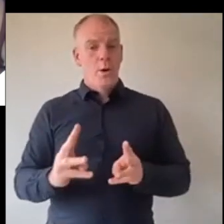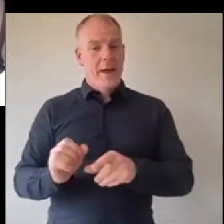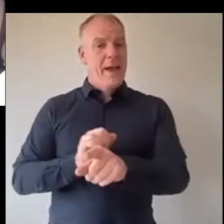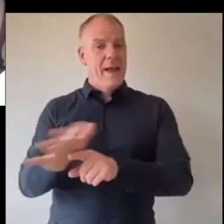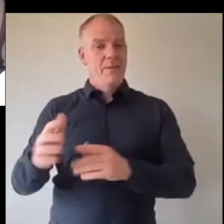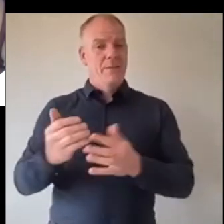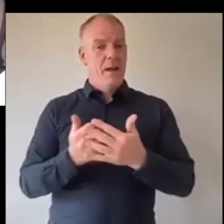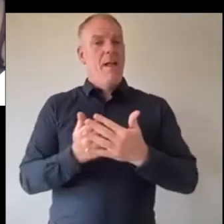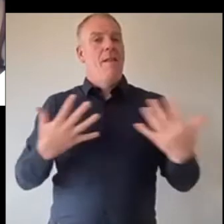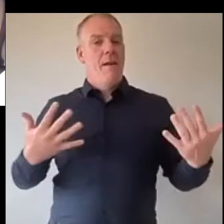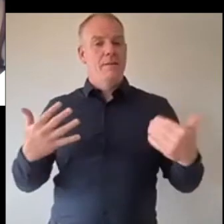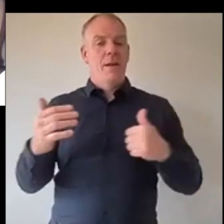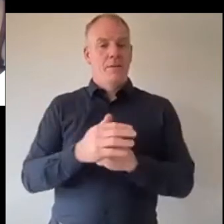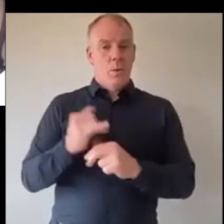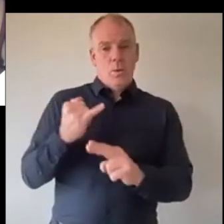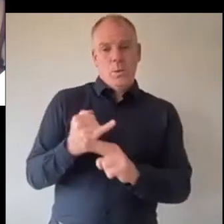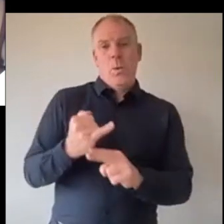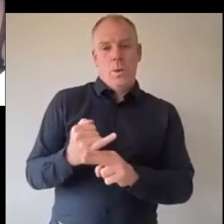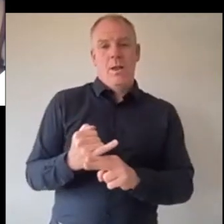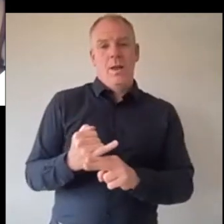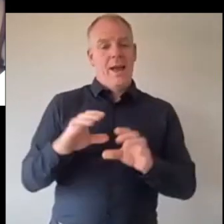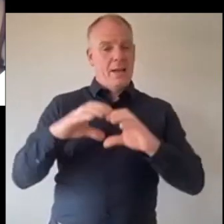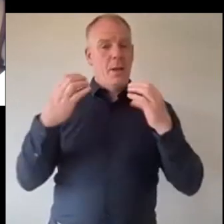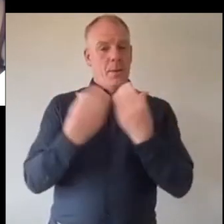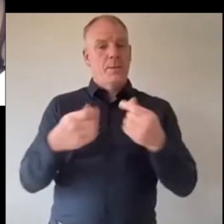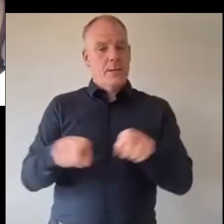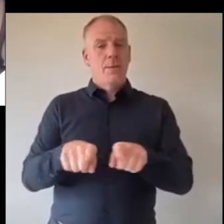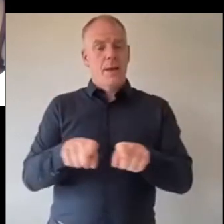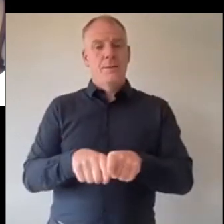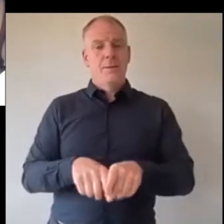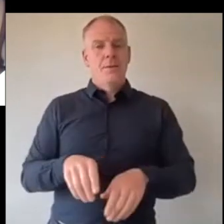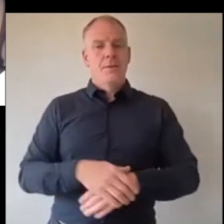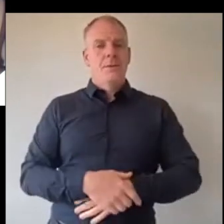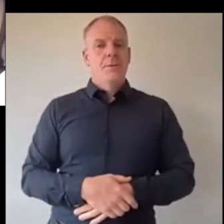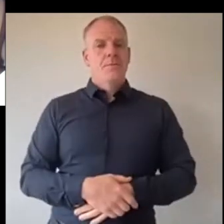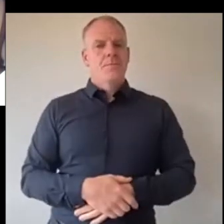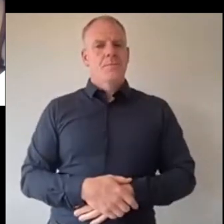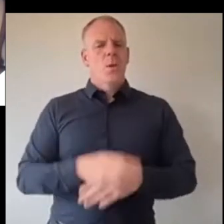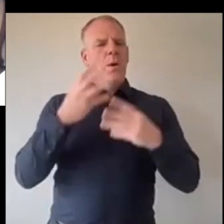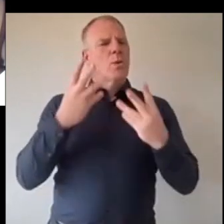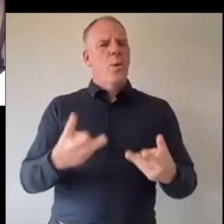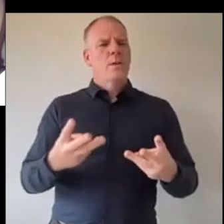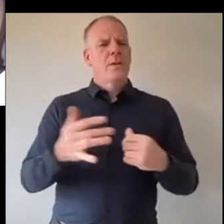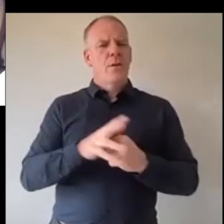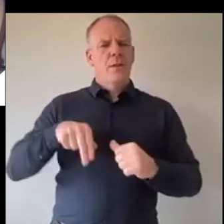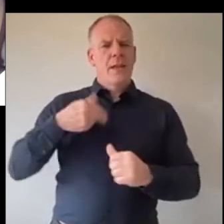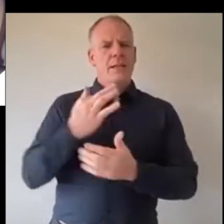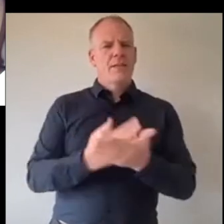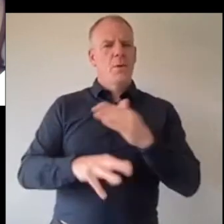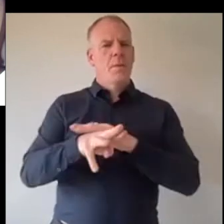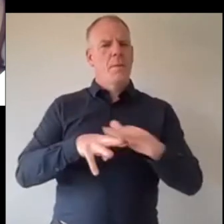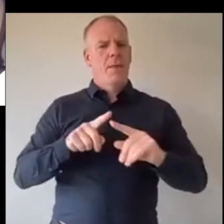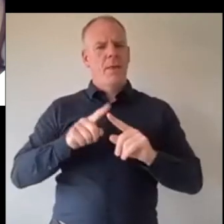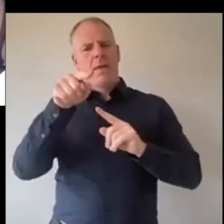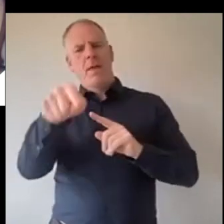much to to to your school and your your community as well like what what what do you want to see in the next couple of months how do you feel going